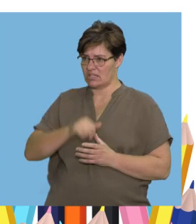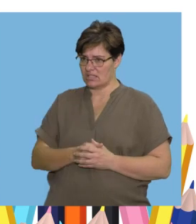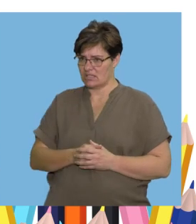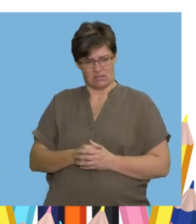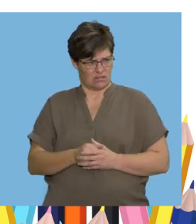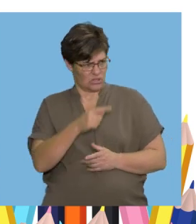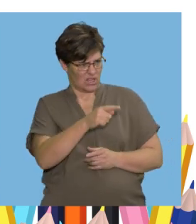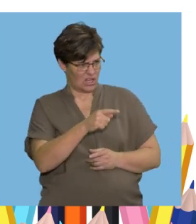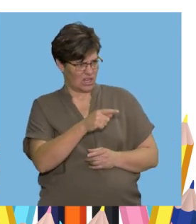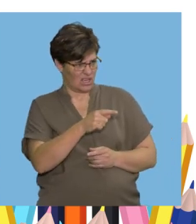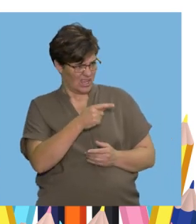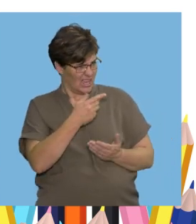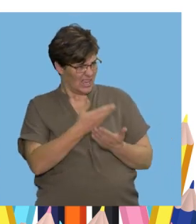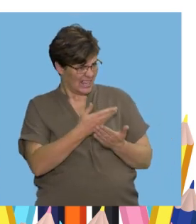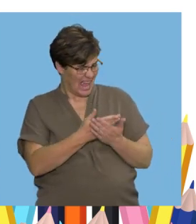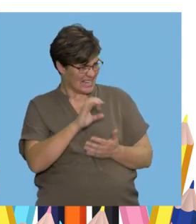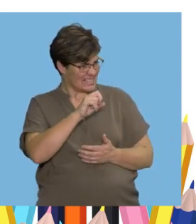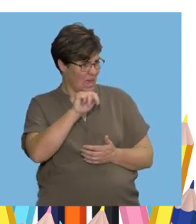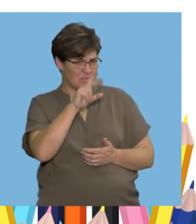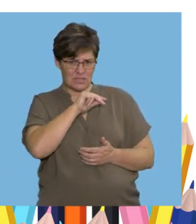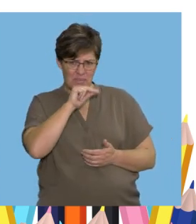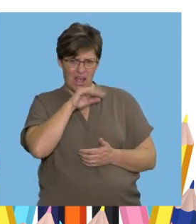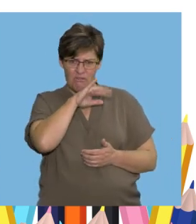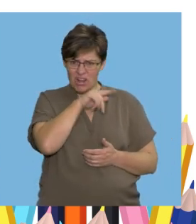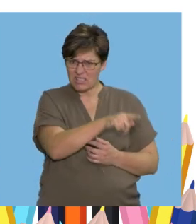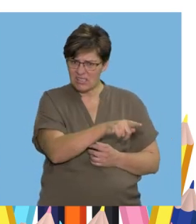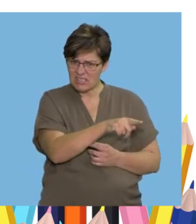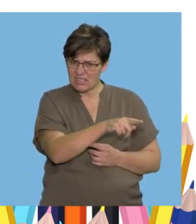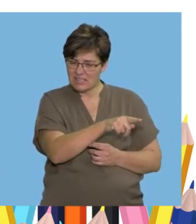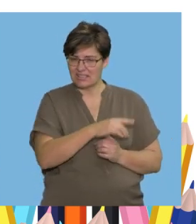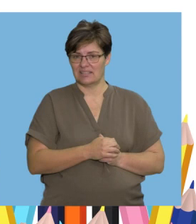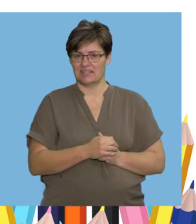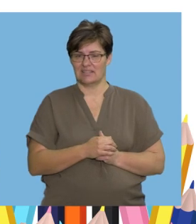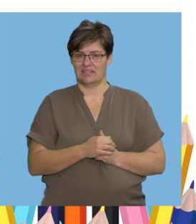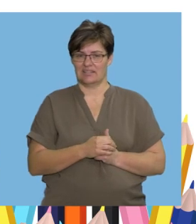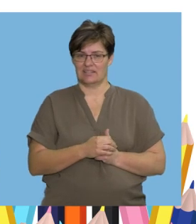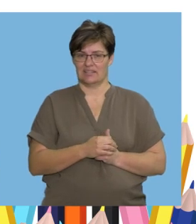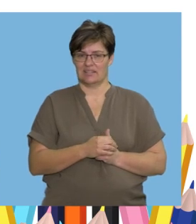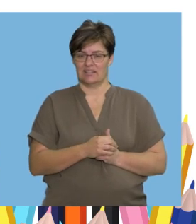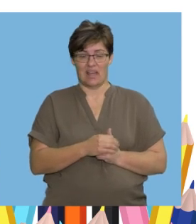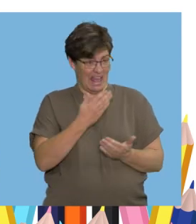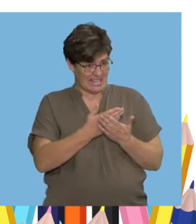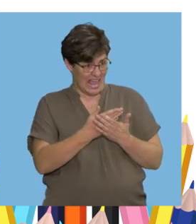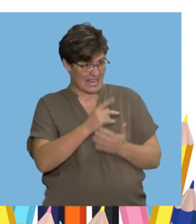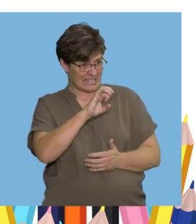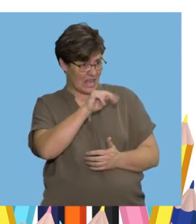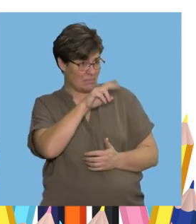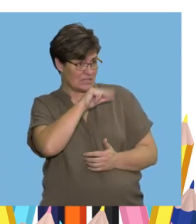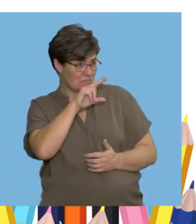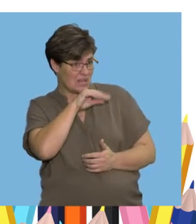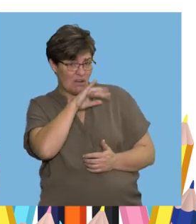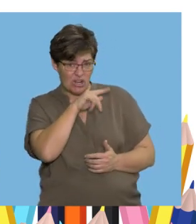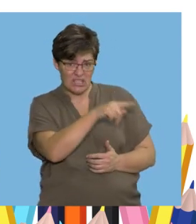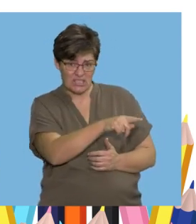Afrikaans You say Can Sam speak Afrikaans? Can